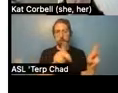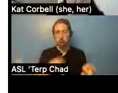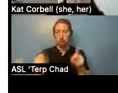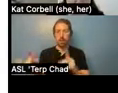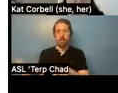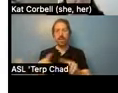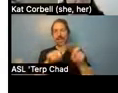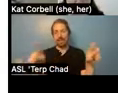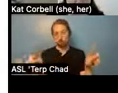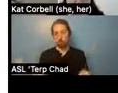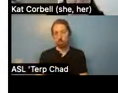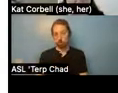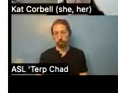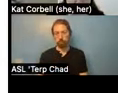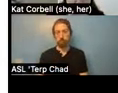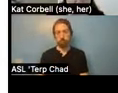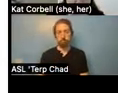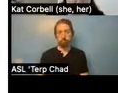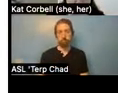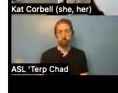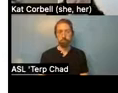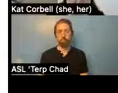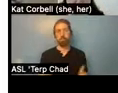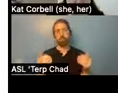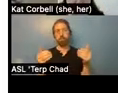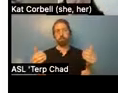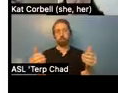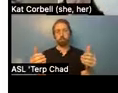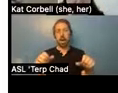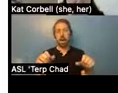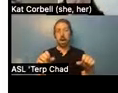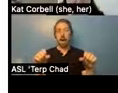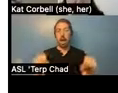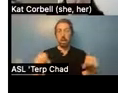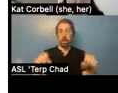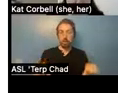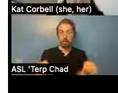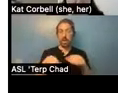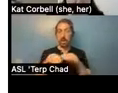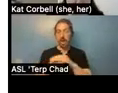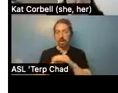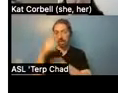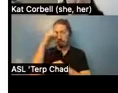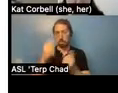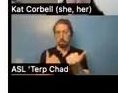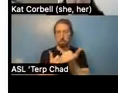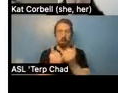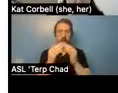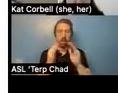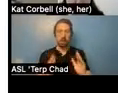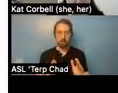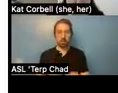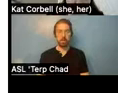So, um, to move on to the eligibility and access to supportive housing, we're not going to go into the, um,